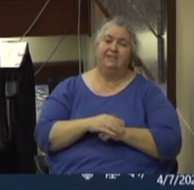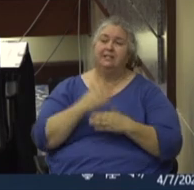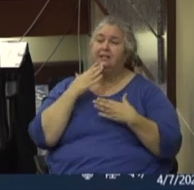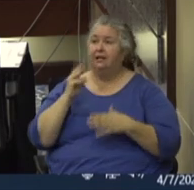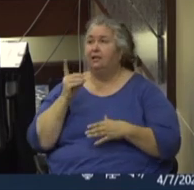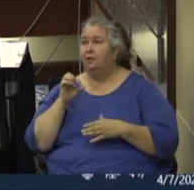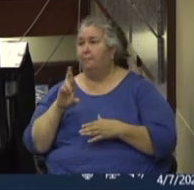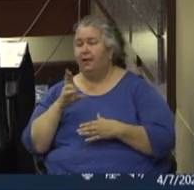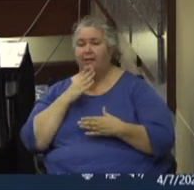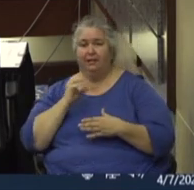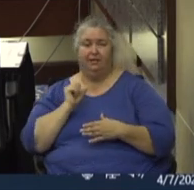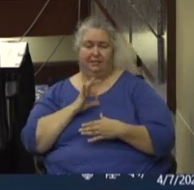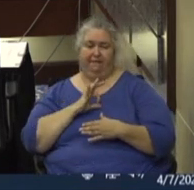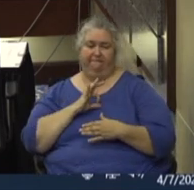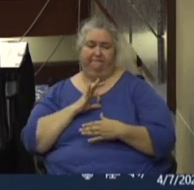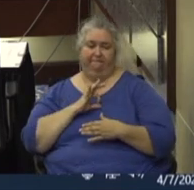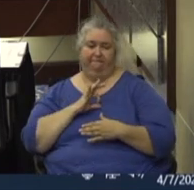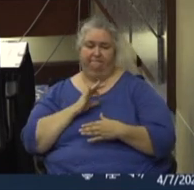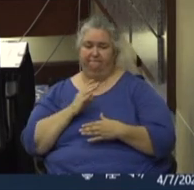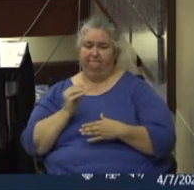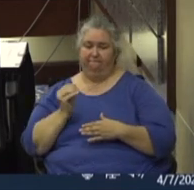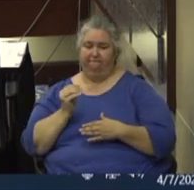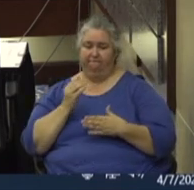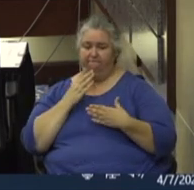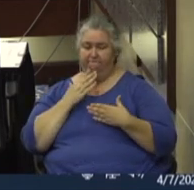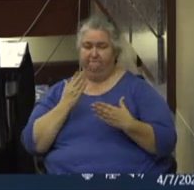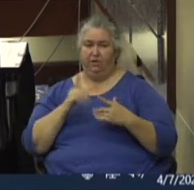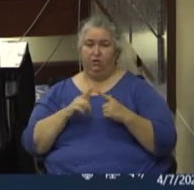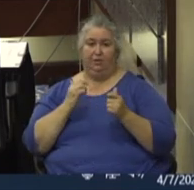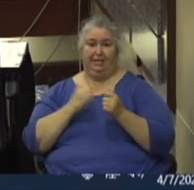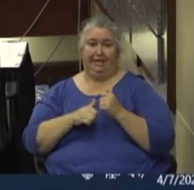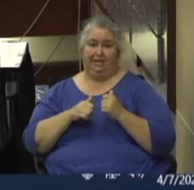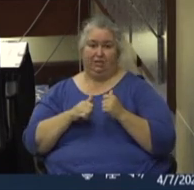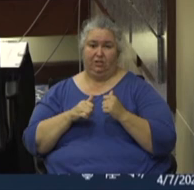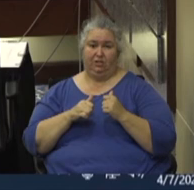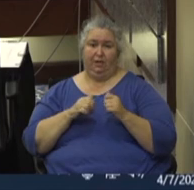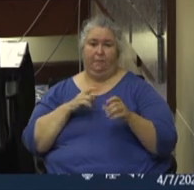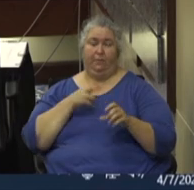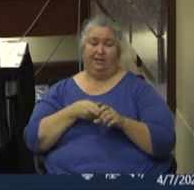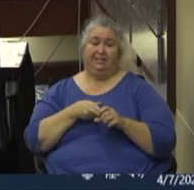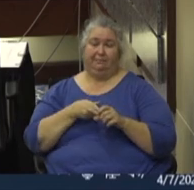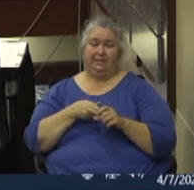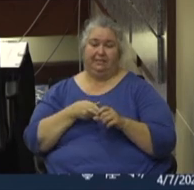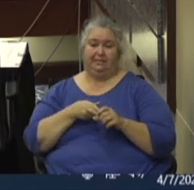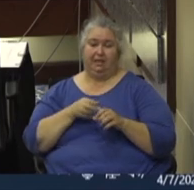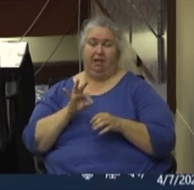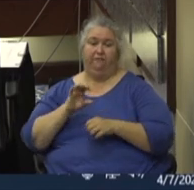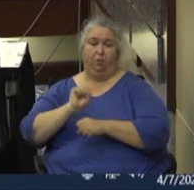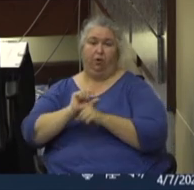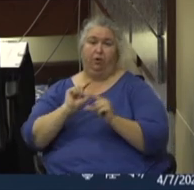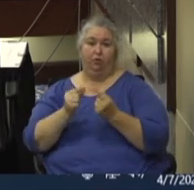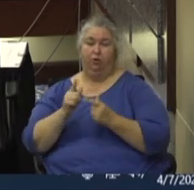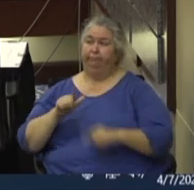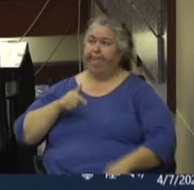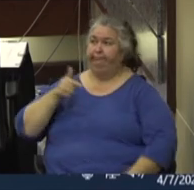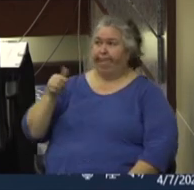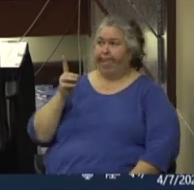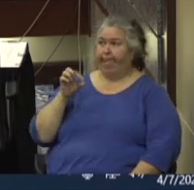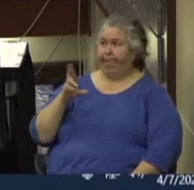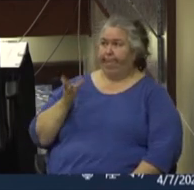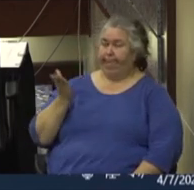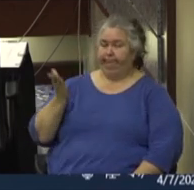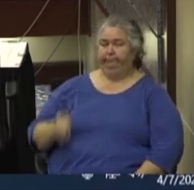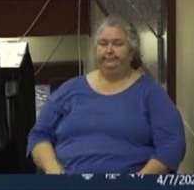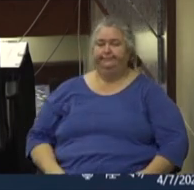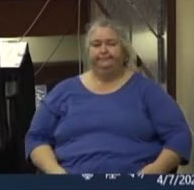you, mayor. Thank you, staff. Um, and, uh, thank you to each participant of these working groups. Uh, I will turn it back over to the mayor. Thank you